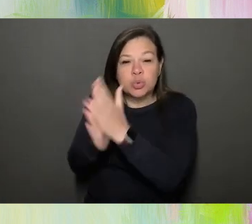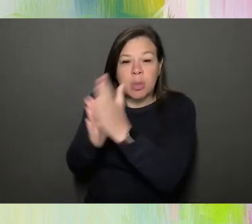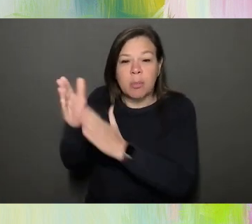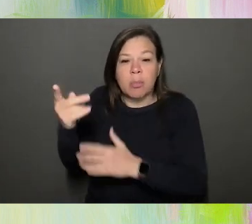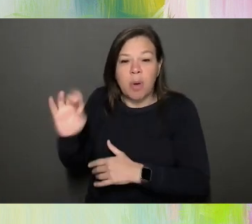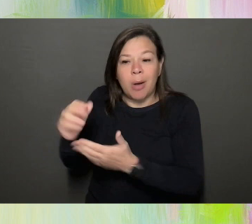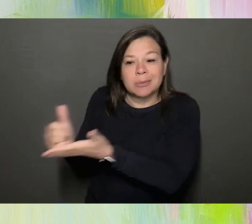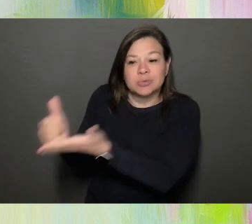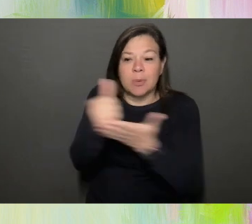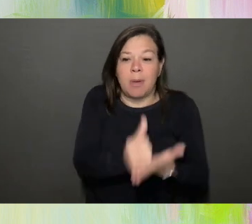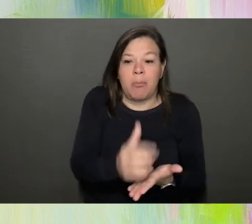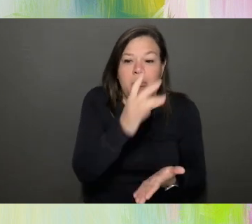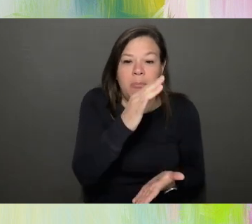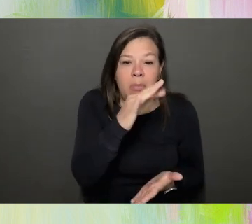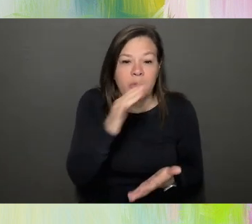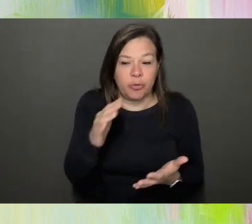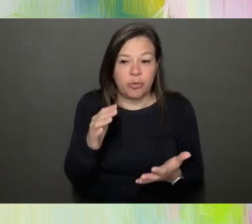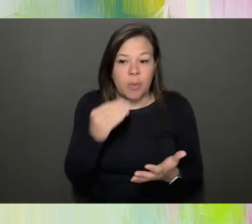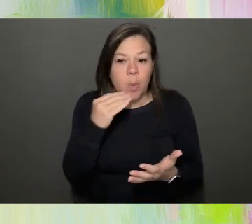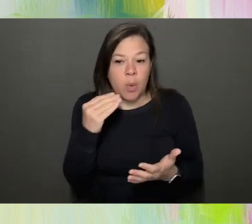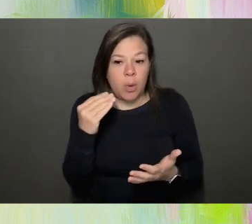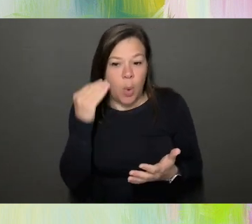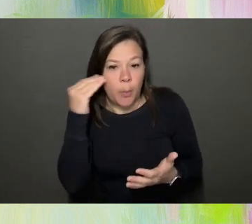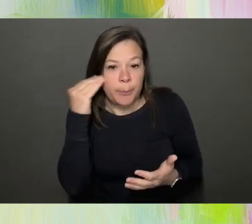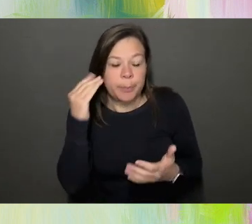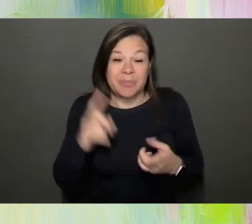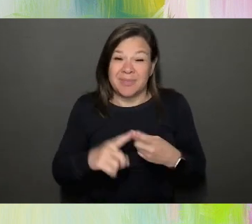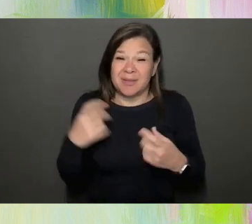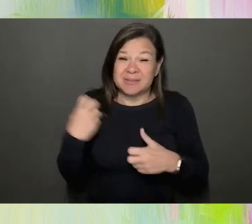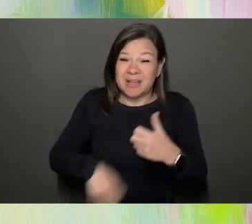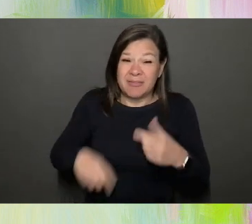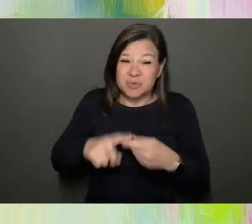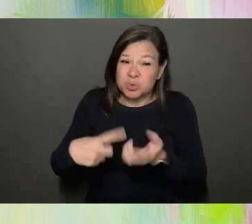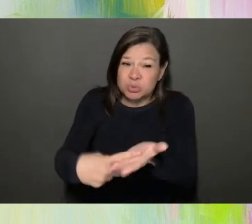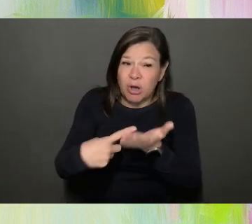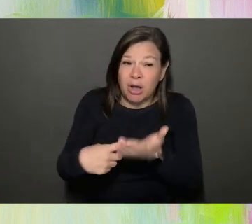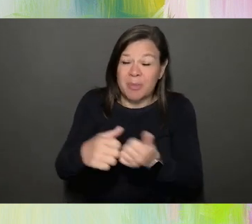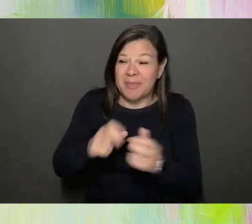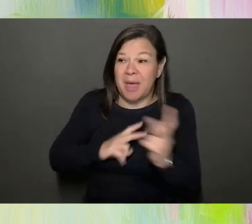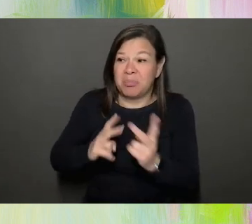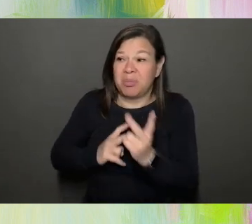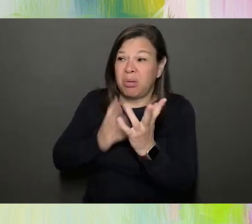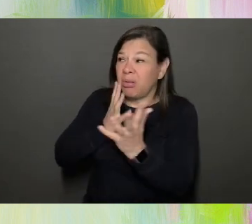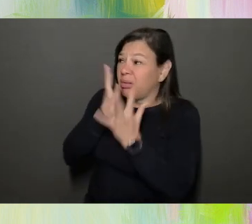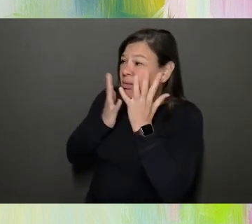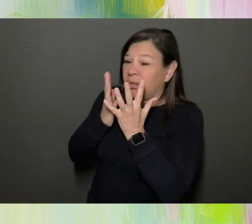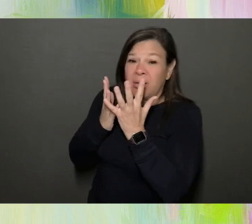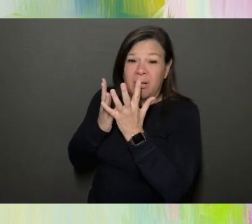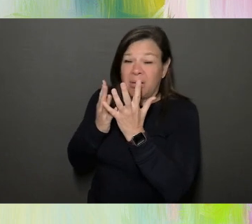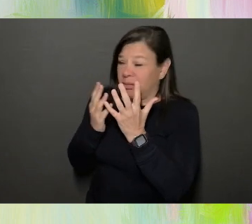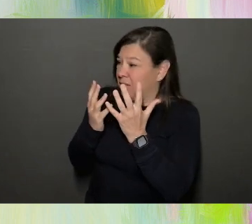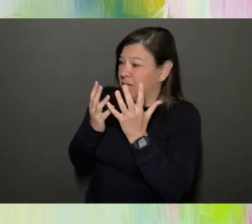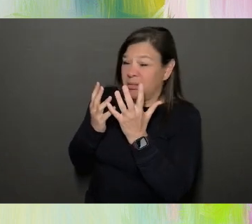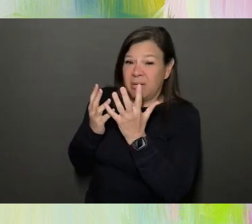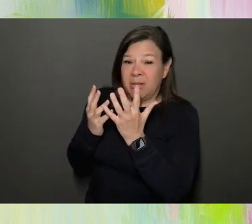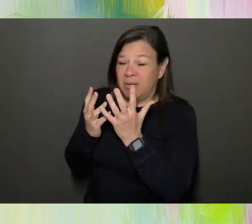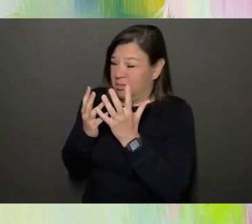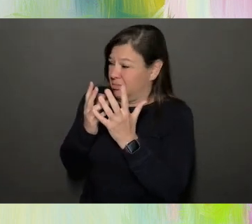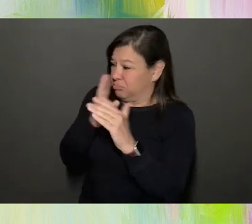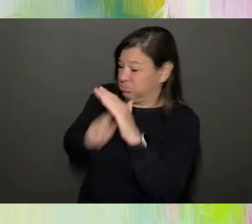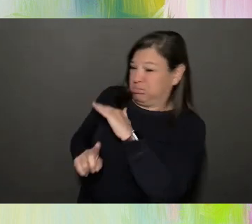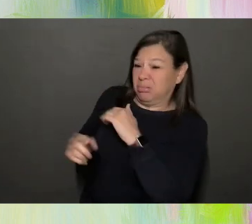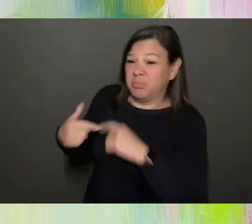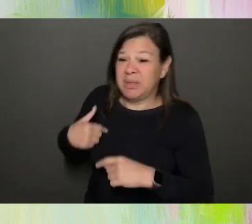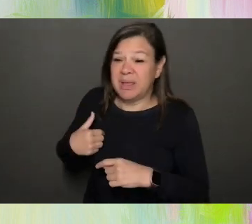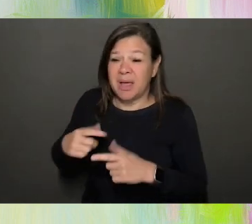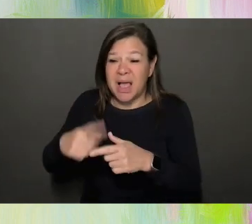for me to talk about this. People humiliated me and treated me poorly, which in a way is, very similar to how, uh, this